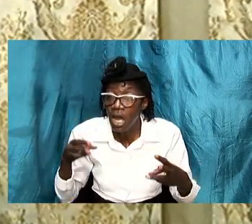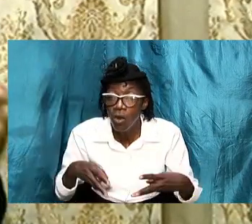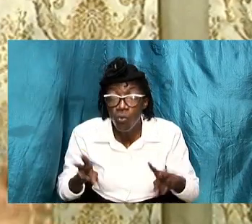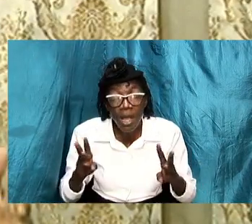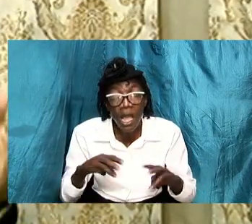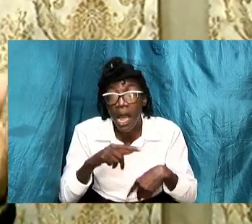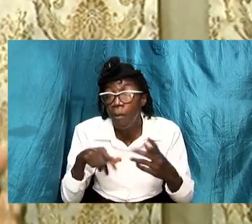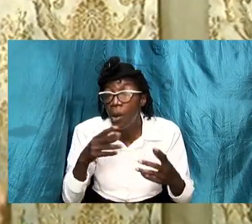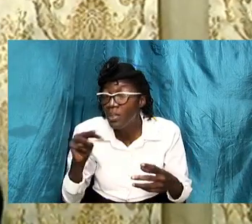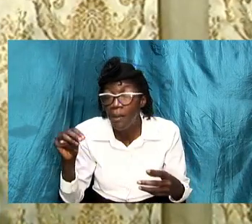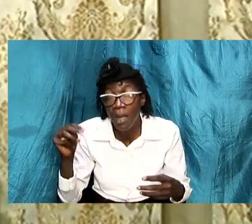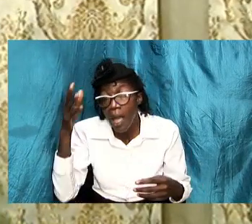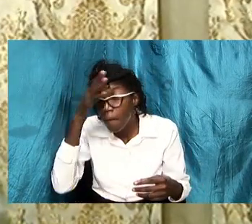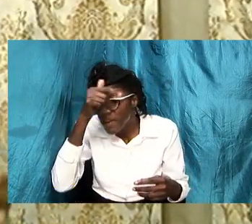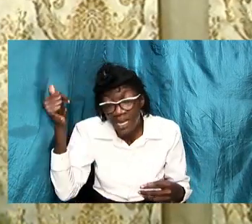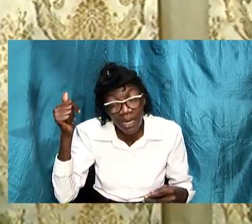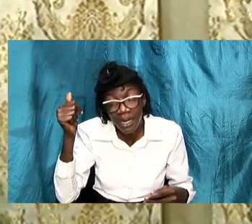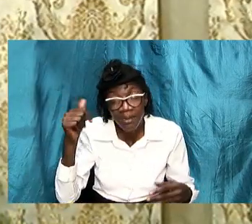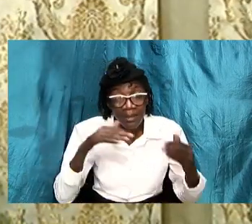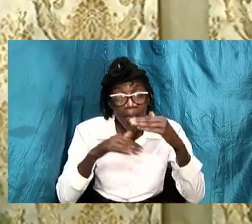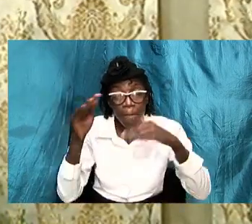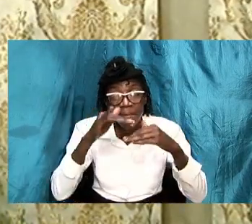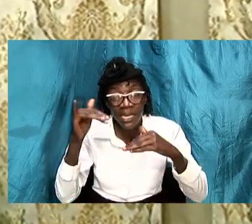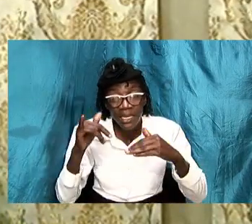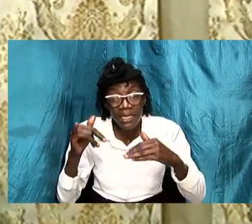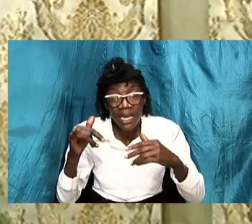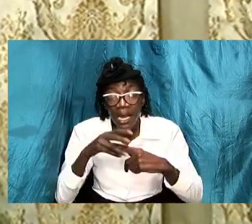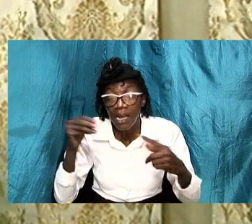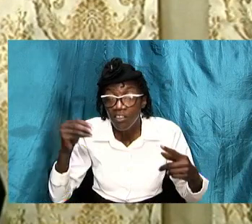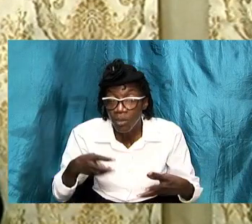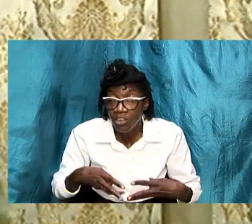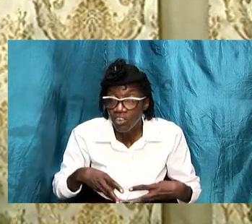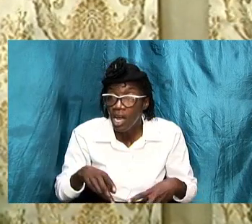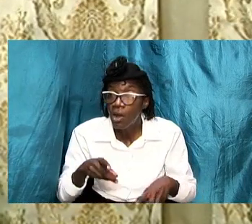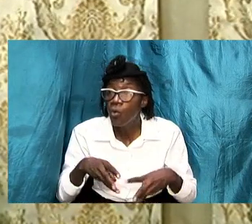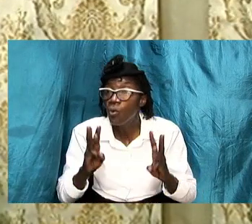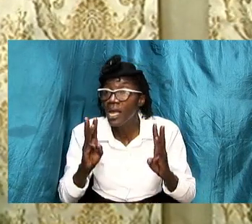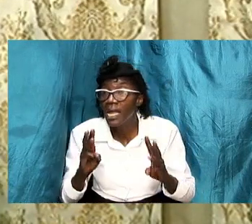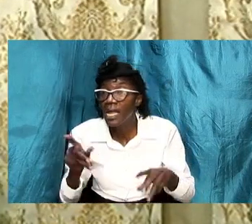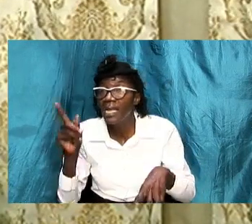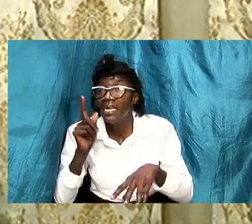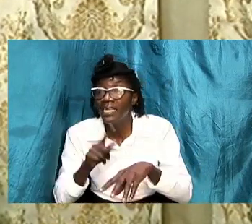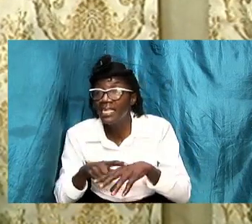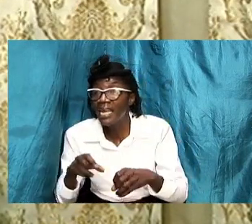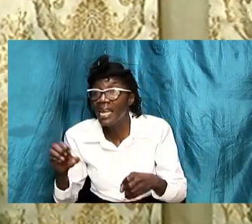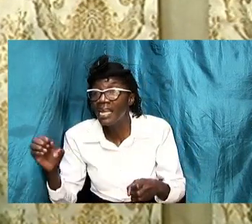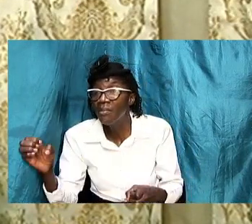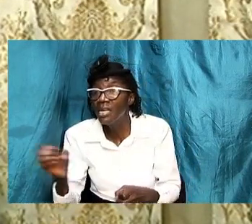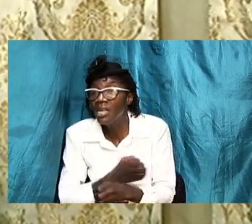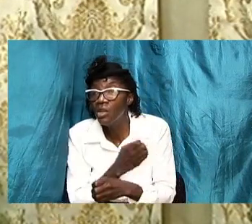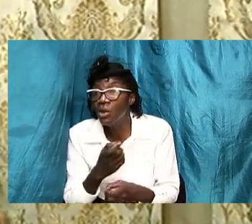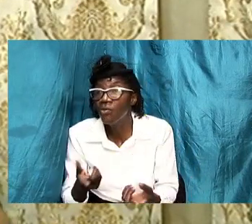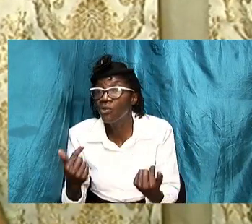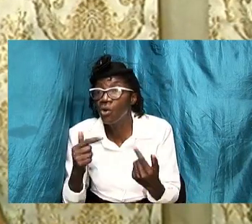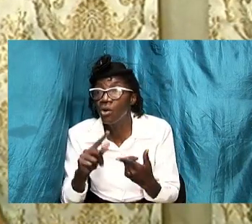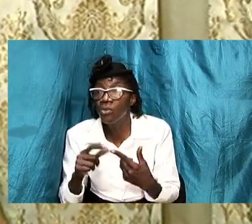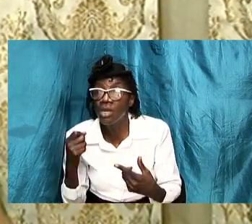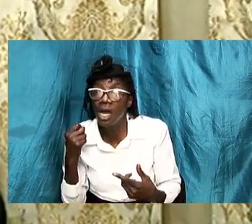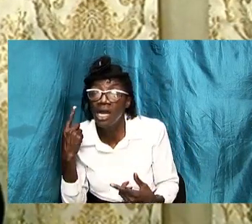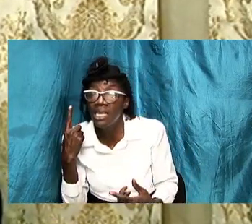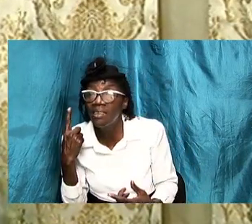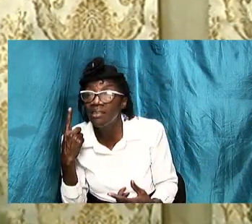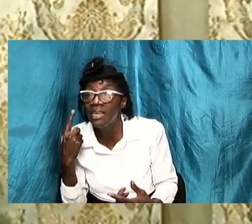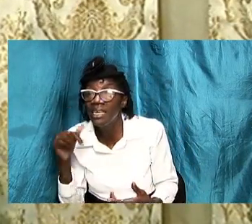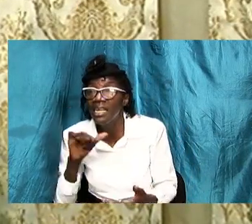about them because they were built a certain way and it is time enough for us to come to the understanding